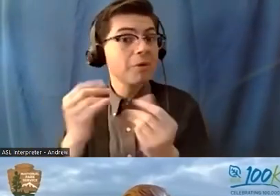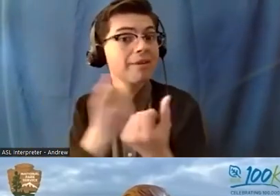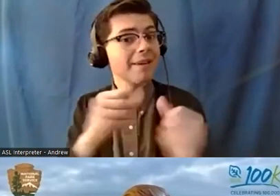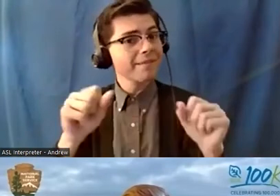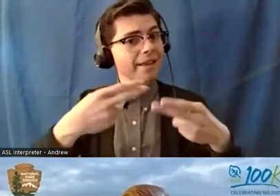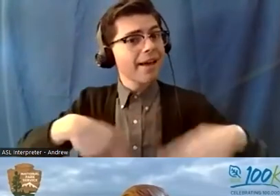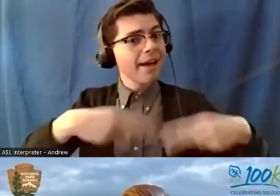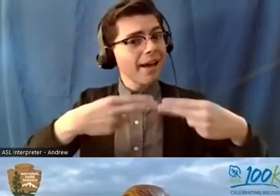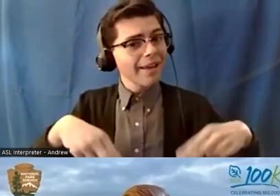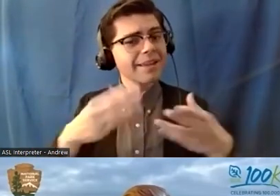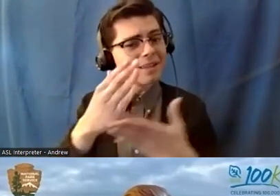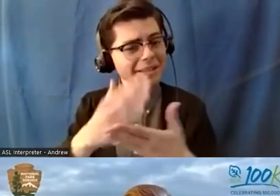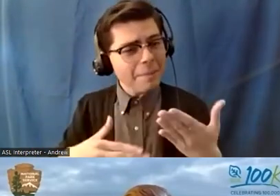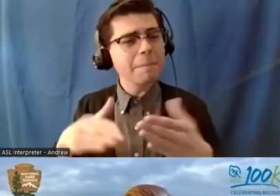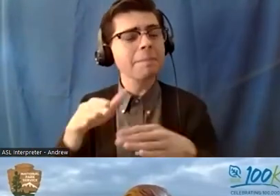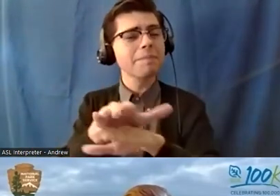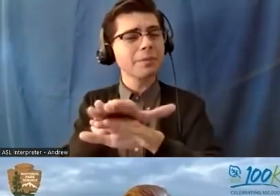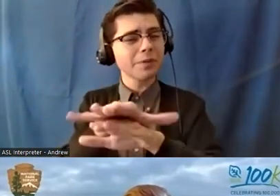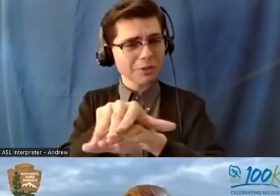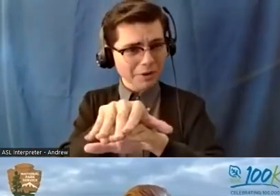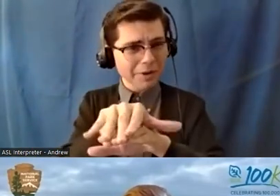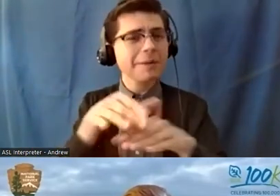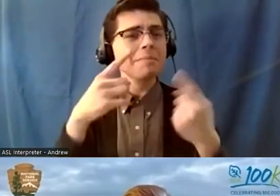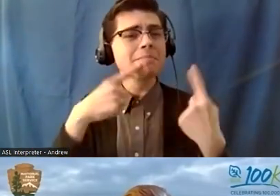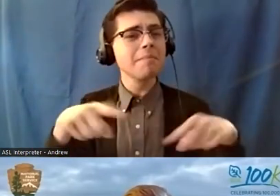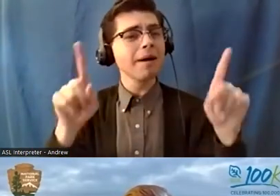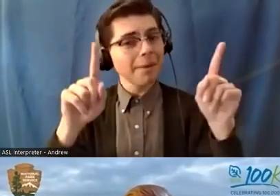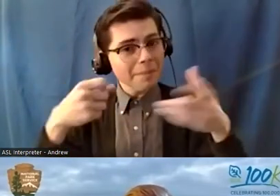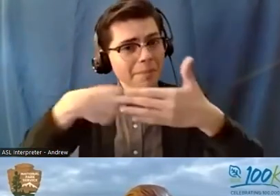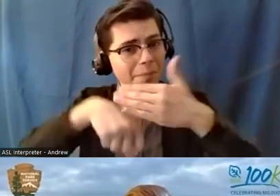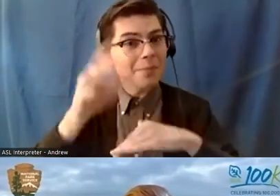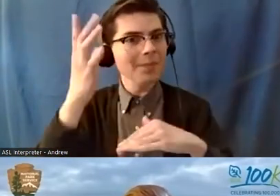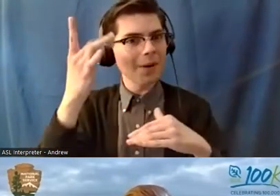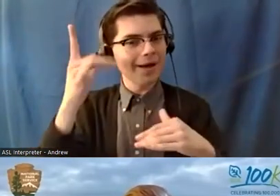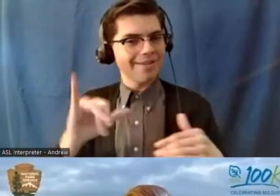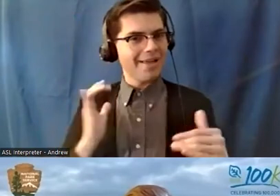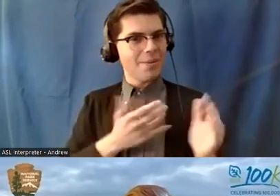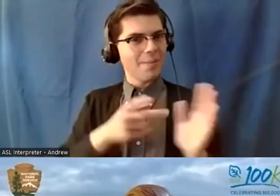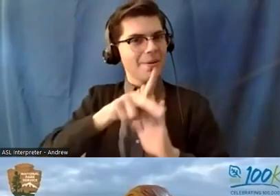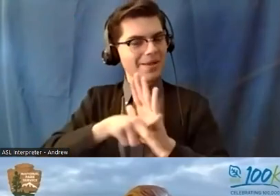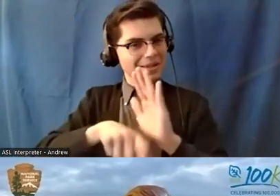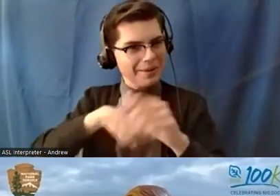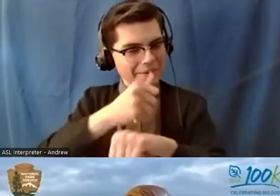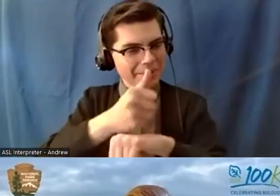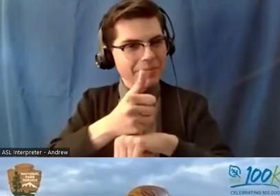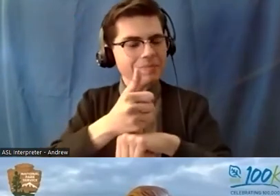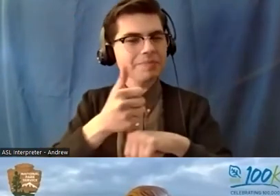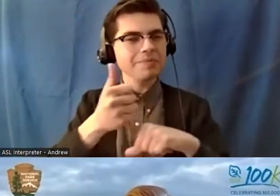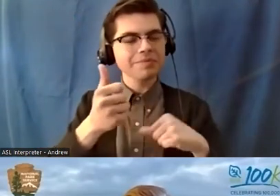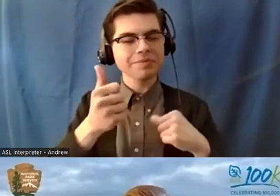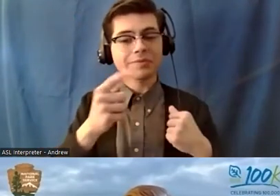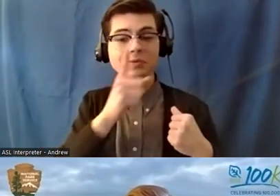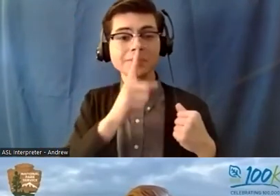of that and then releasing the hatchlings for a magnificent moment seeing these turtles take their first